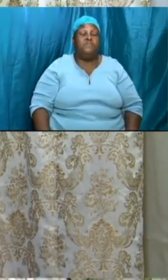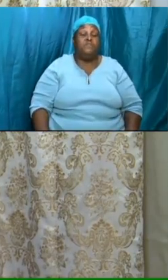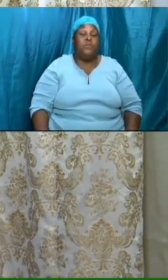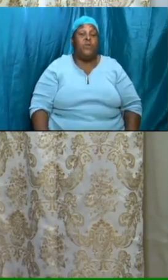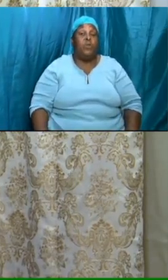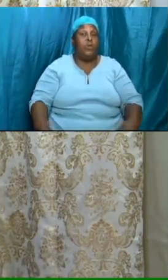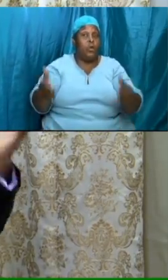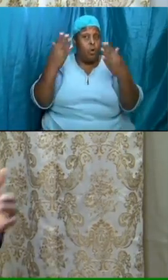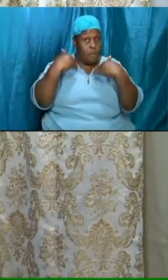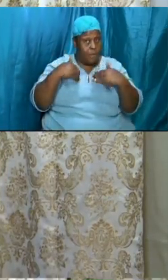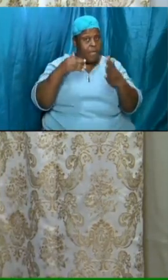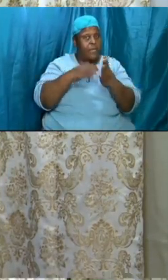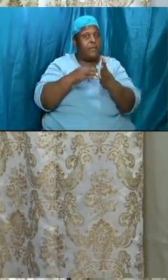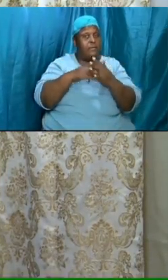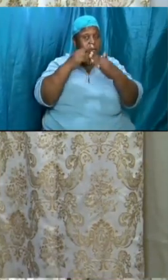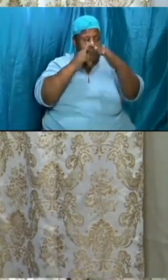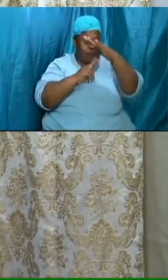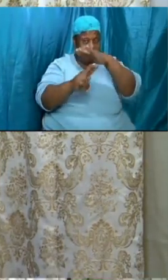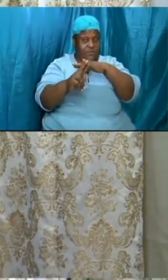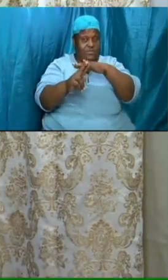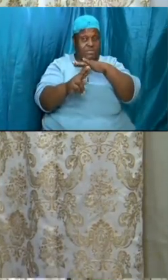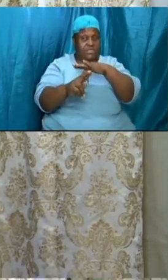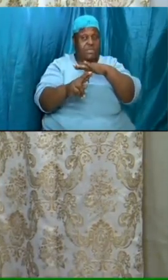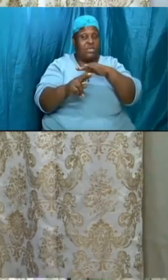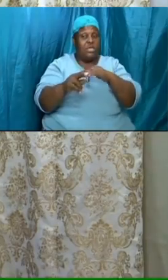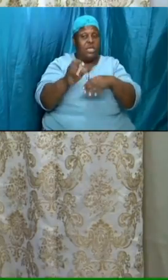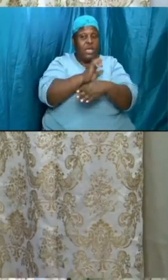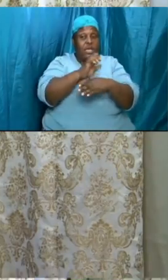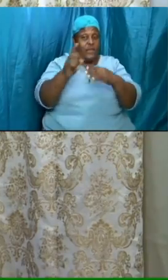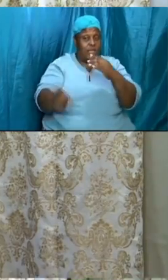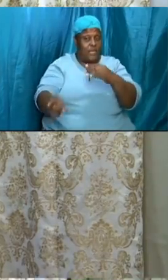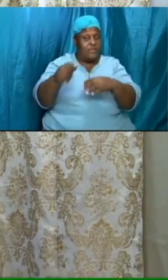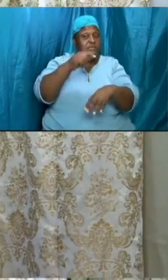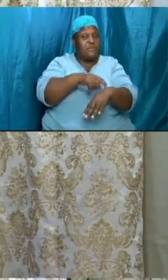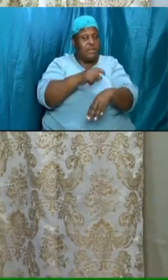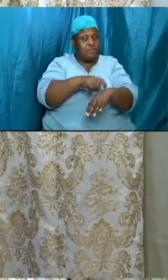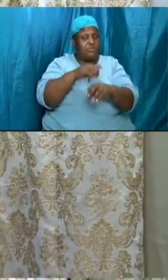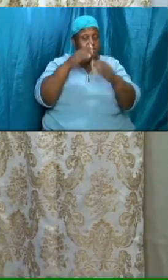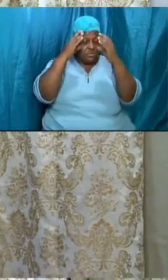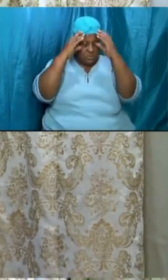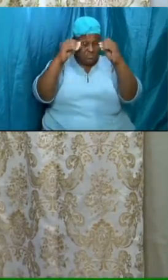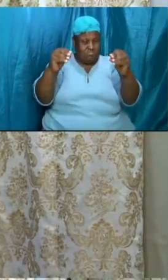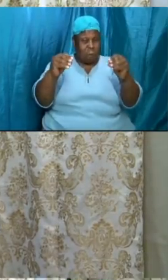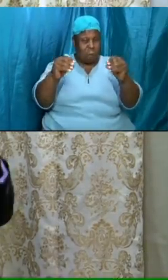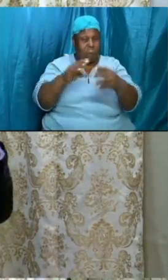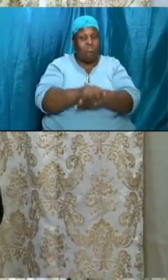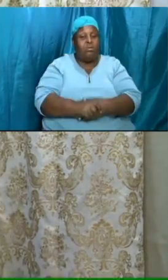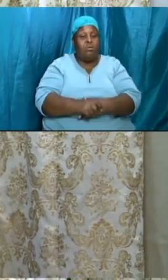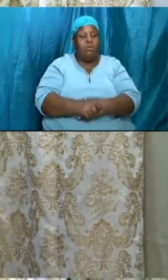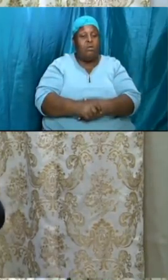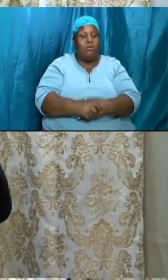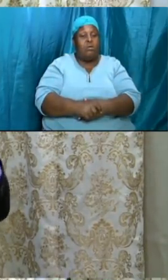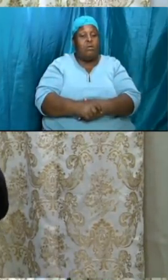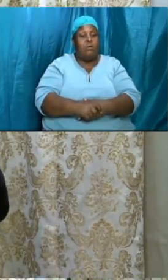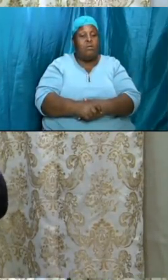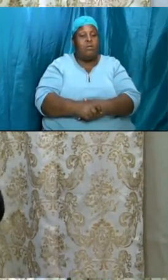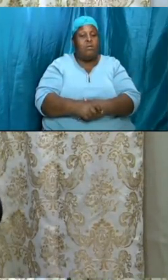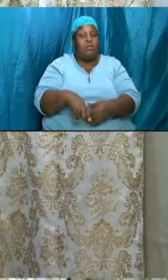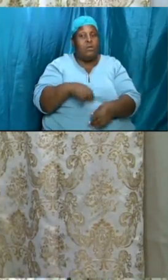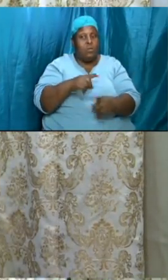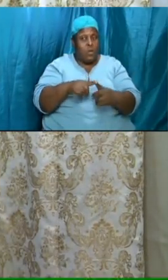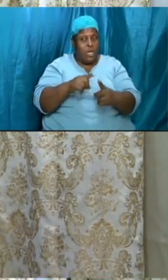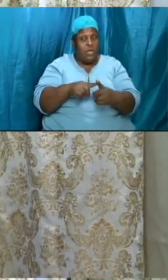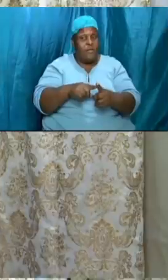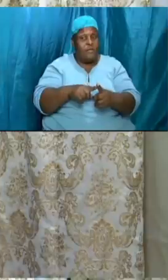teaching after this you know where we're going to talk to us about who those tribulation stains are and we're going to talk about who the